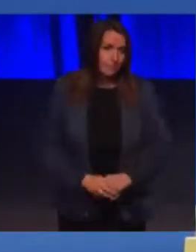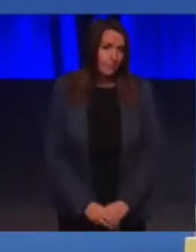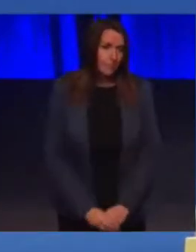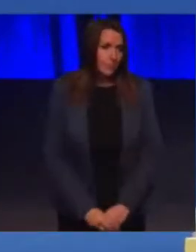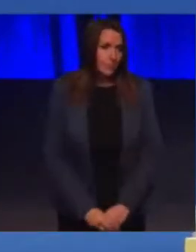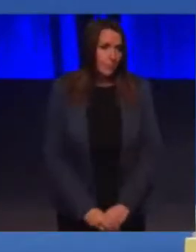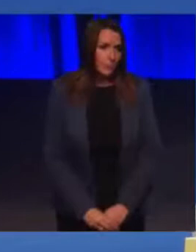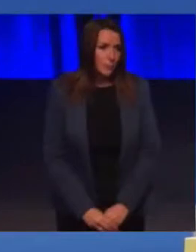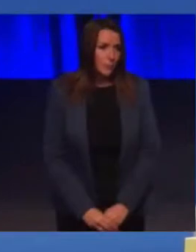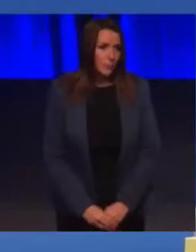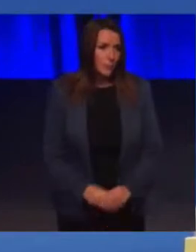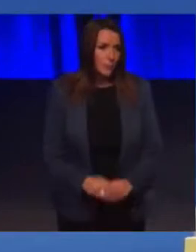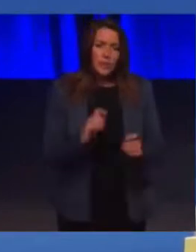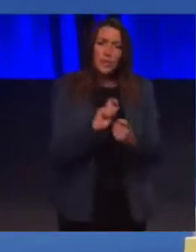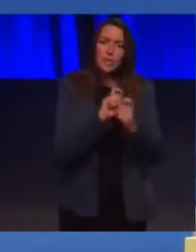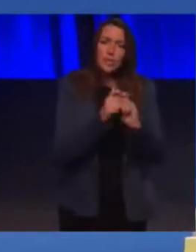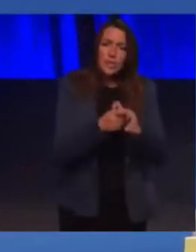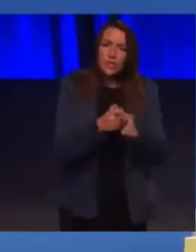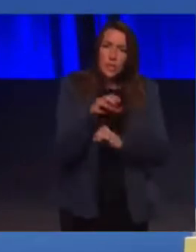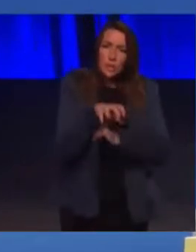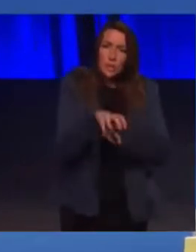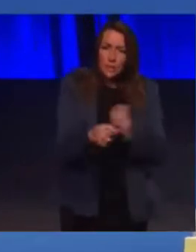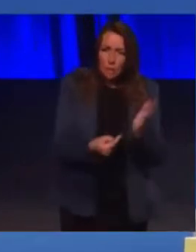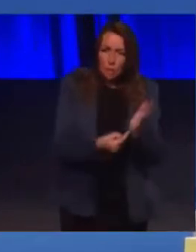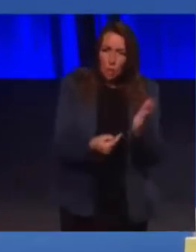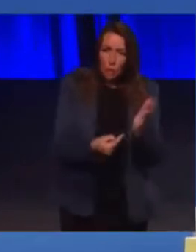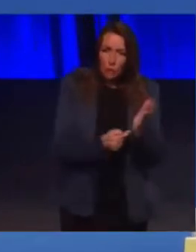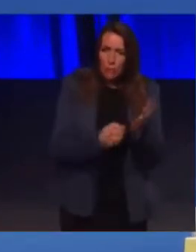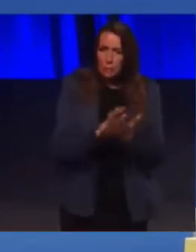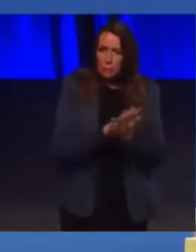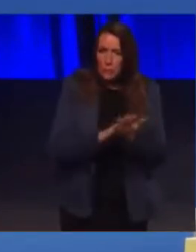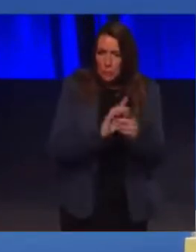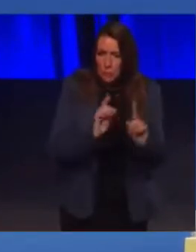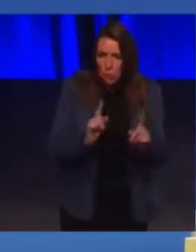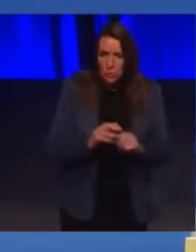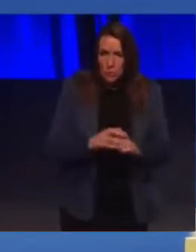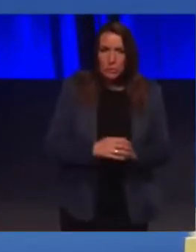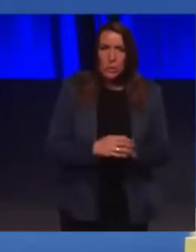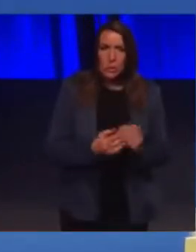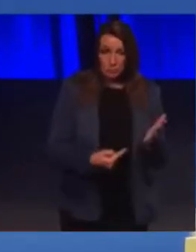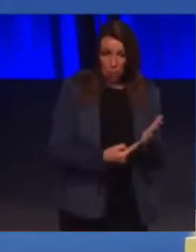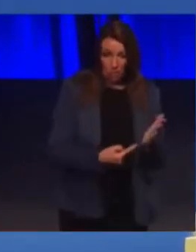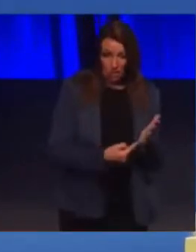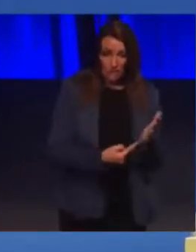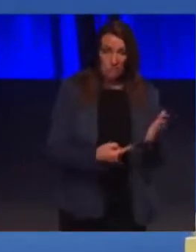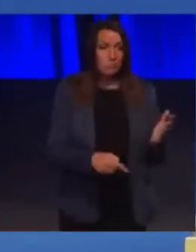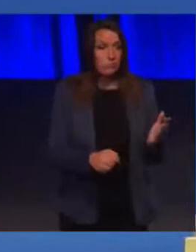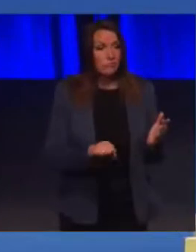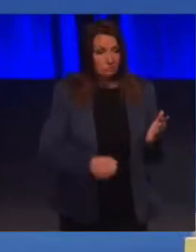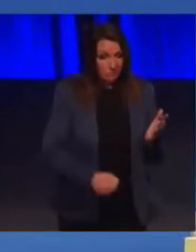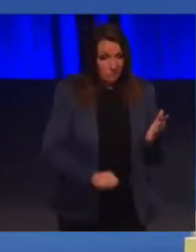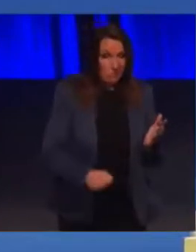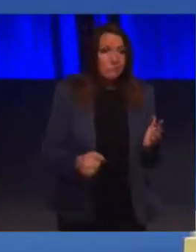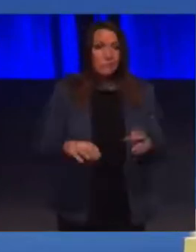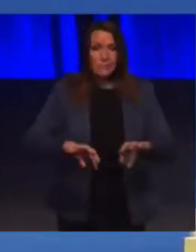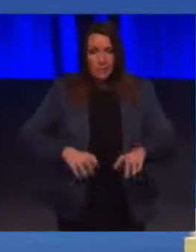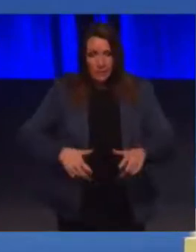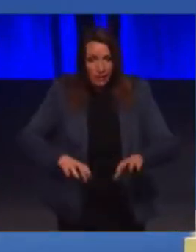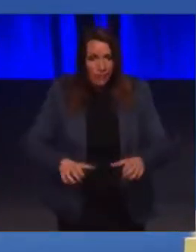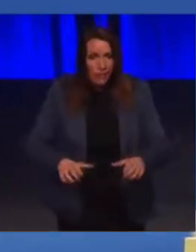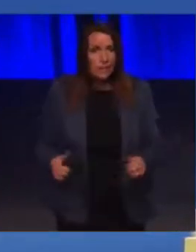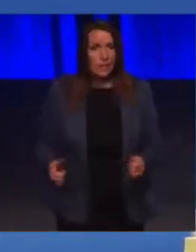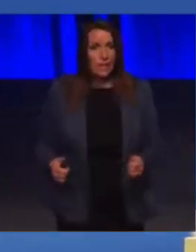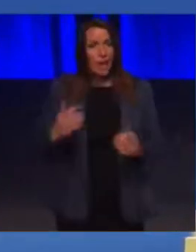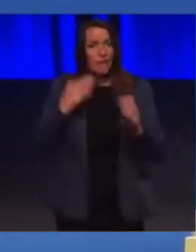Conference Changing Places Toilets are a toilet facility which, as well as a loo and a sink, has an adult changing bench, a